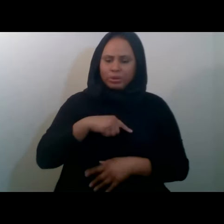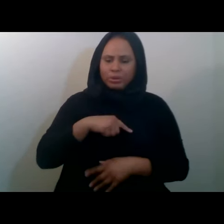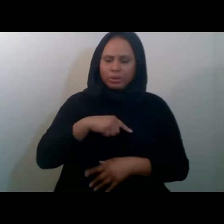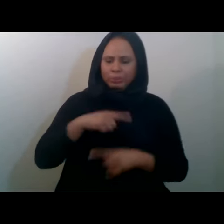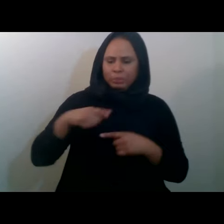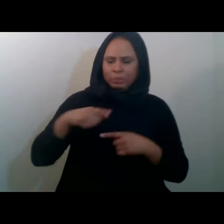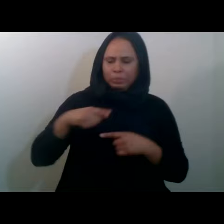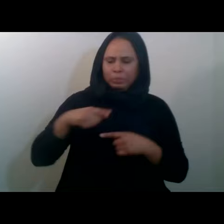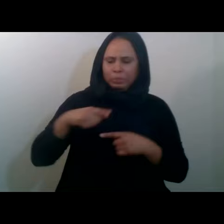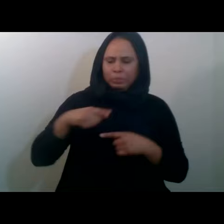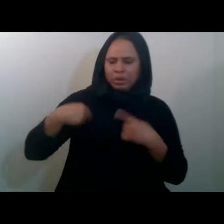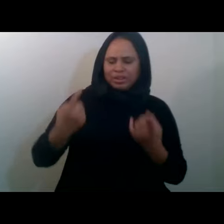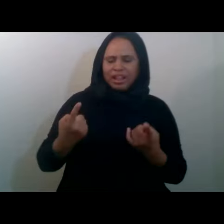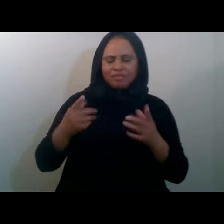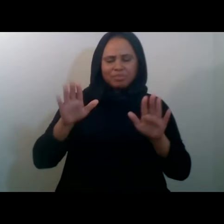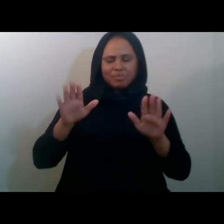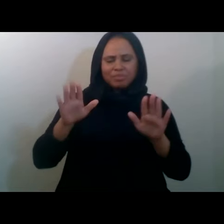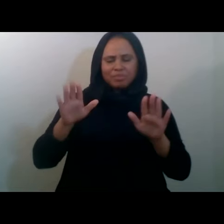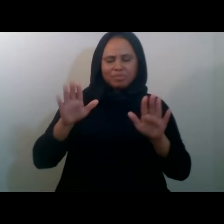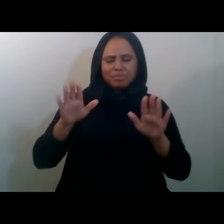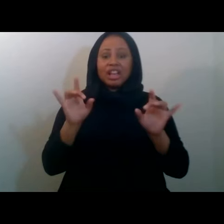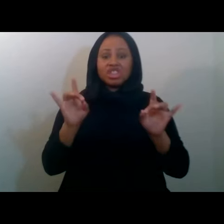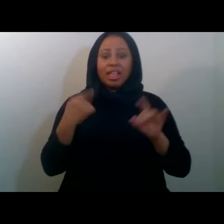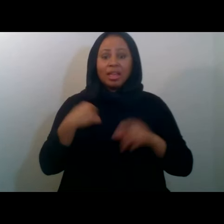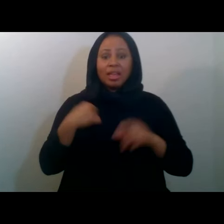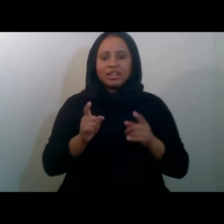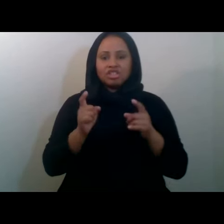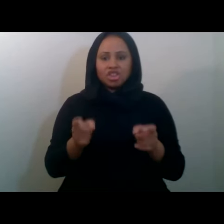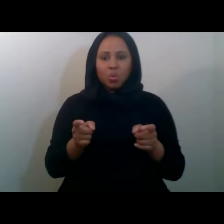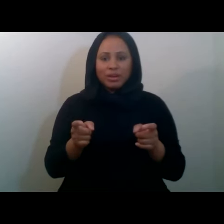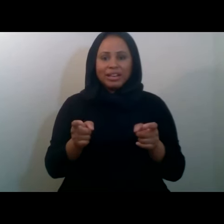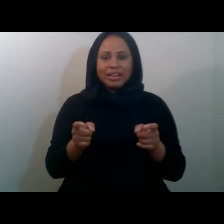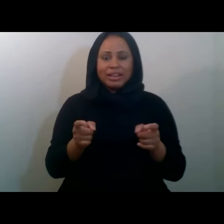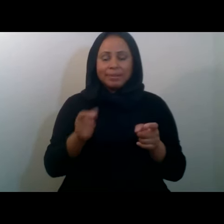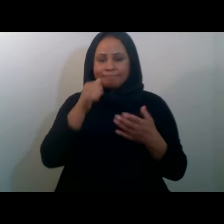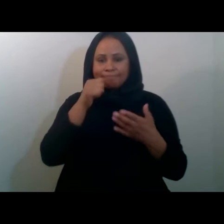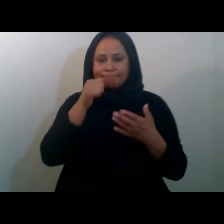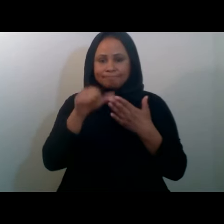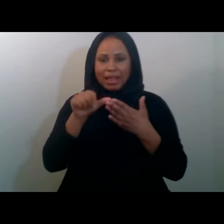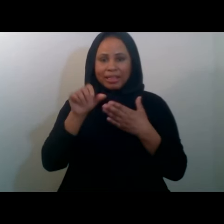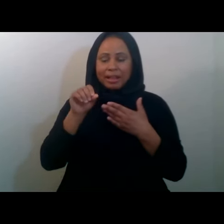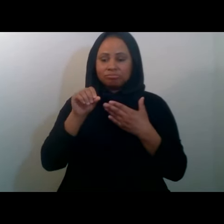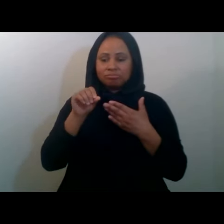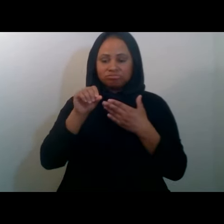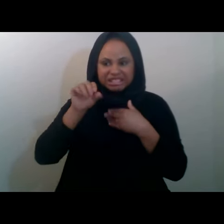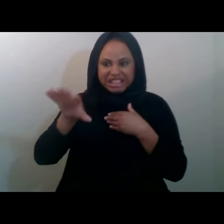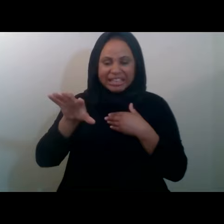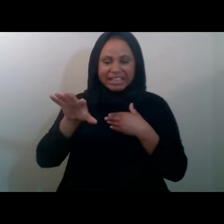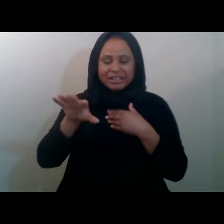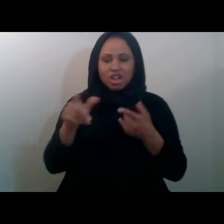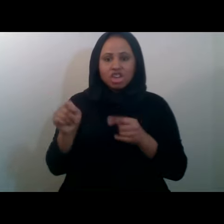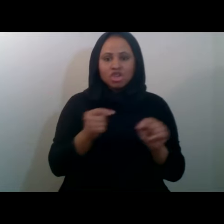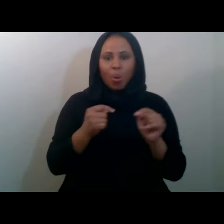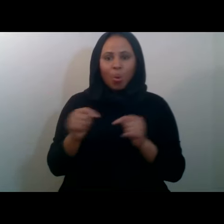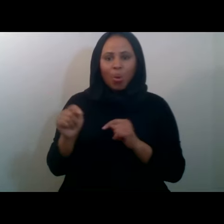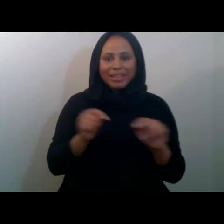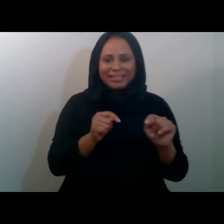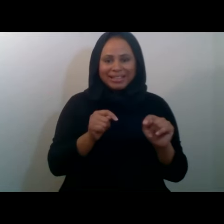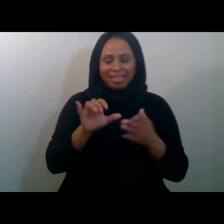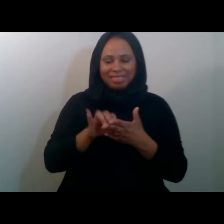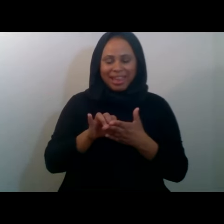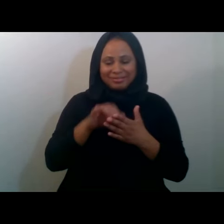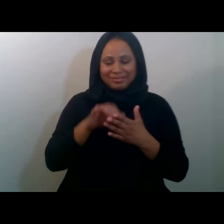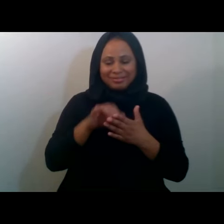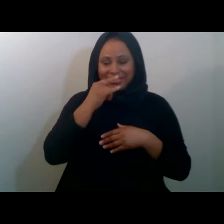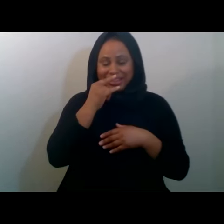inshallah, soon we will be donating and and mailing out all the toys that they took, that the kids would have enjoyed in